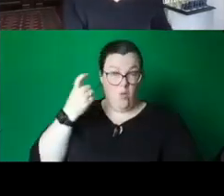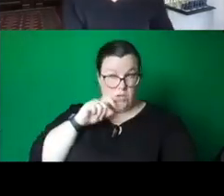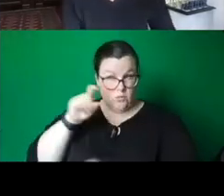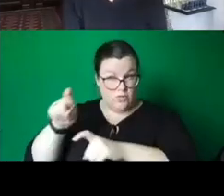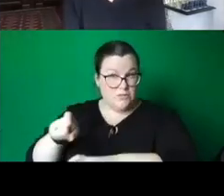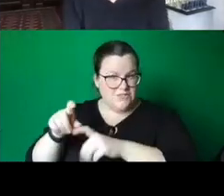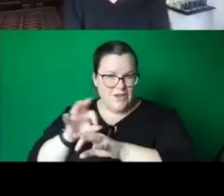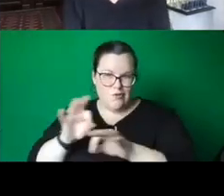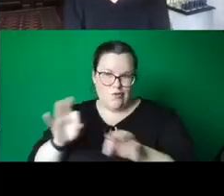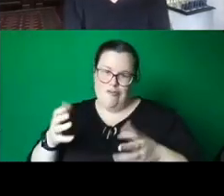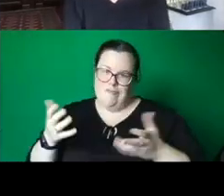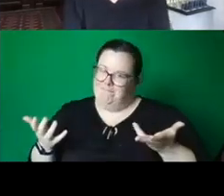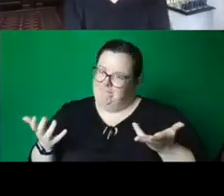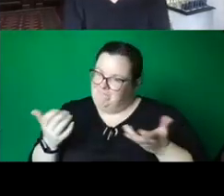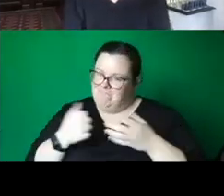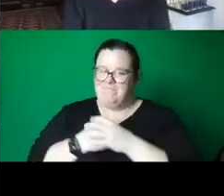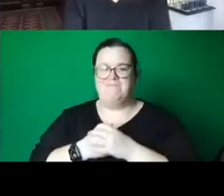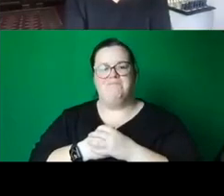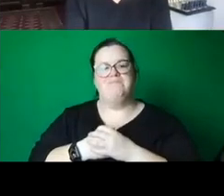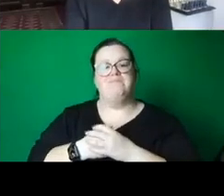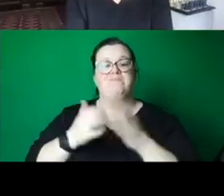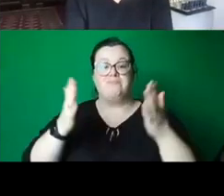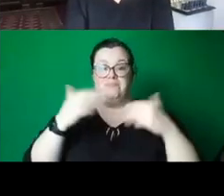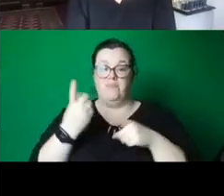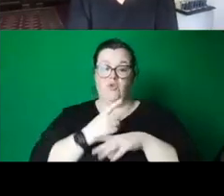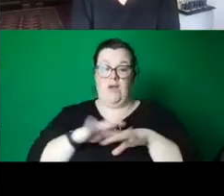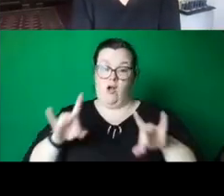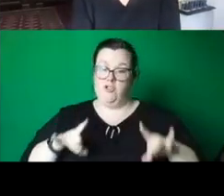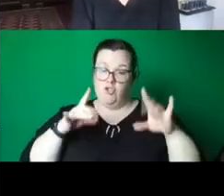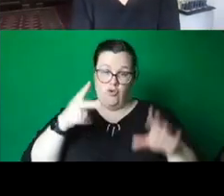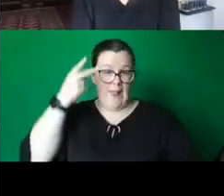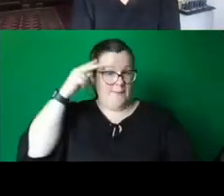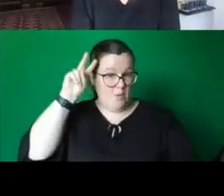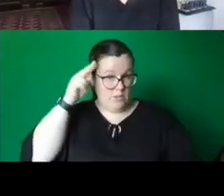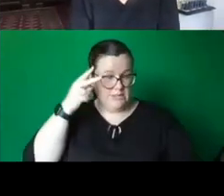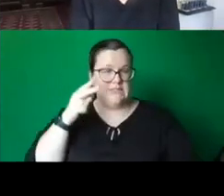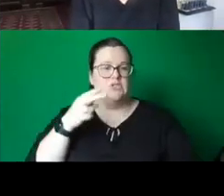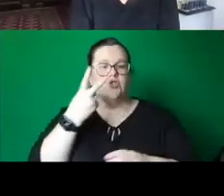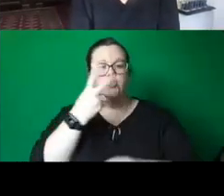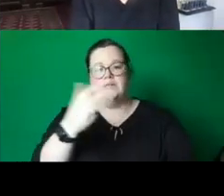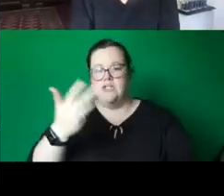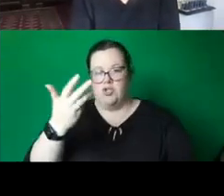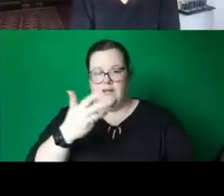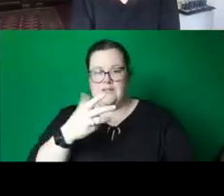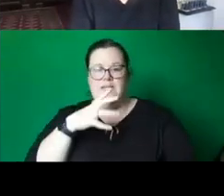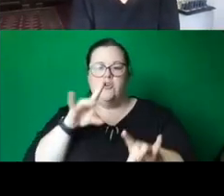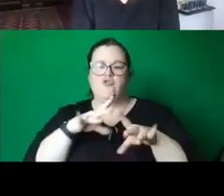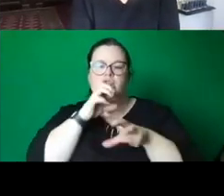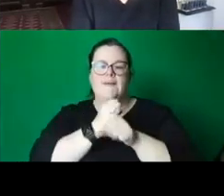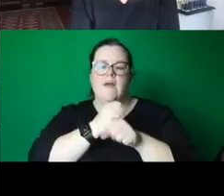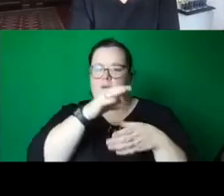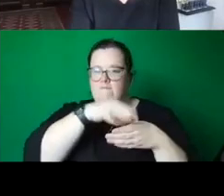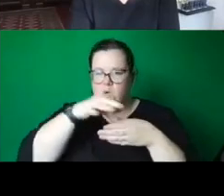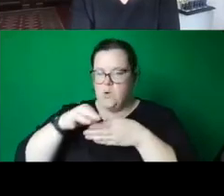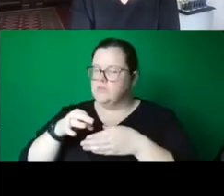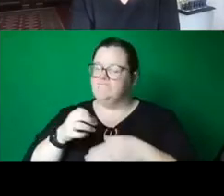Australian politics and federal election of 2019, which were rather disappointing. My experience of Soviet history was